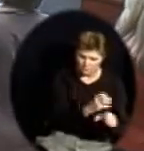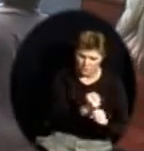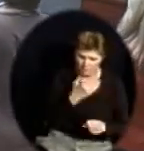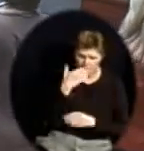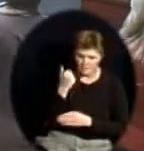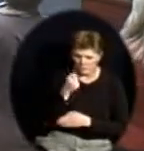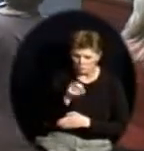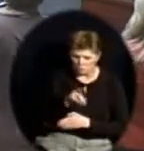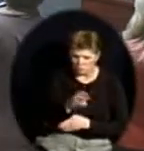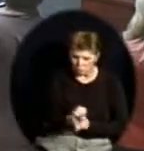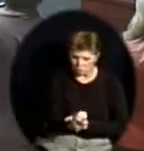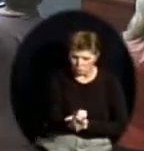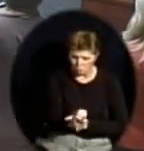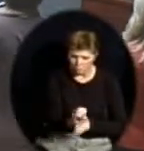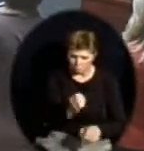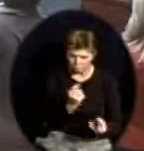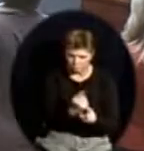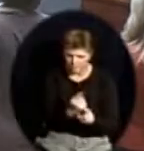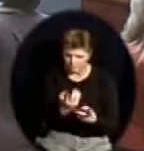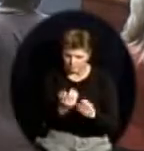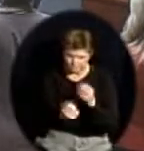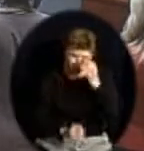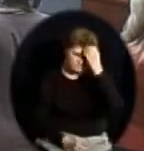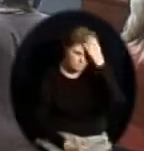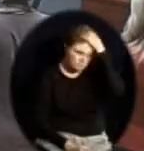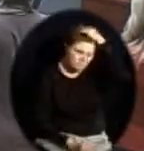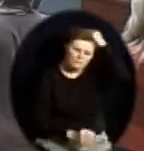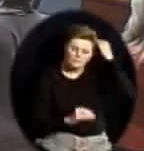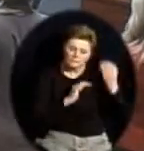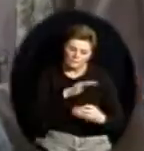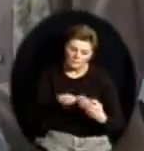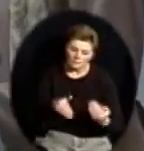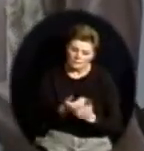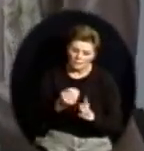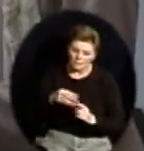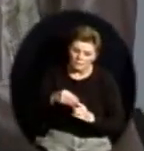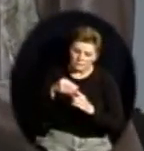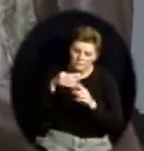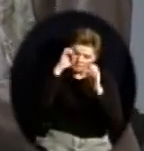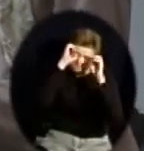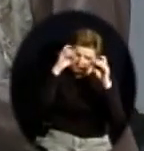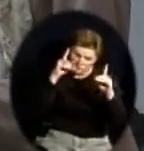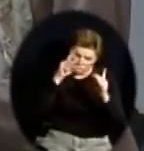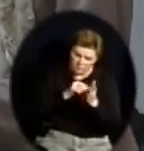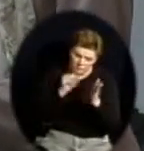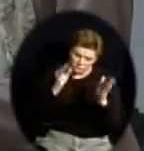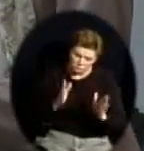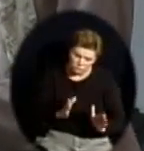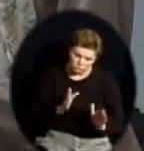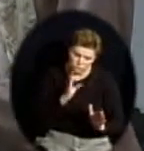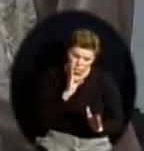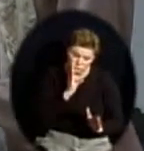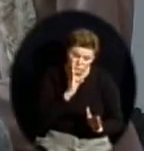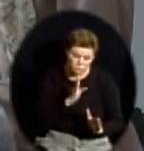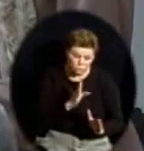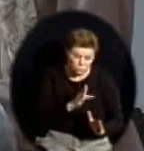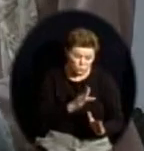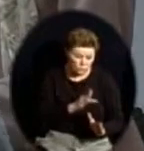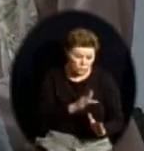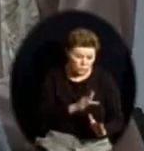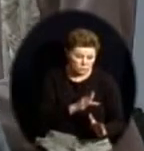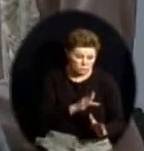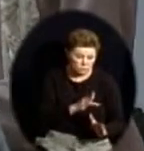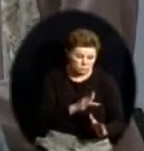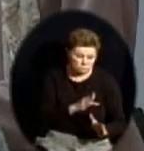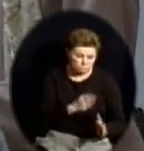Yeah. And I think what we're questioning is not so much that all special education students would certainly take the all alternative assessment or the CAM assessment, but that